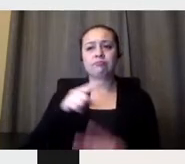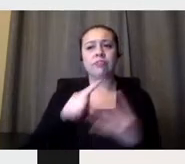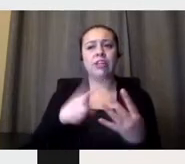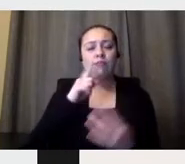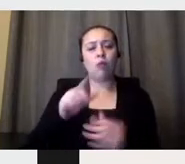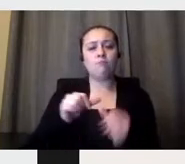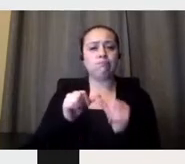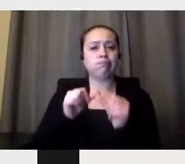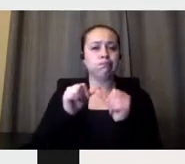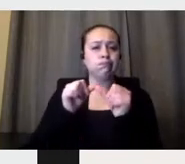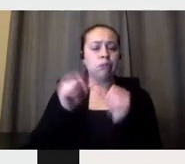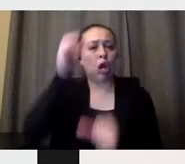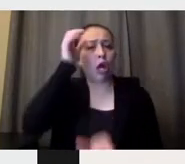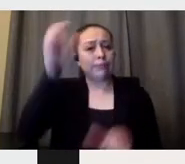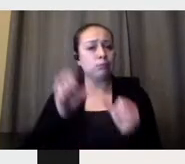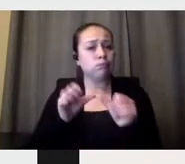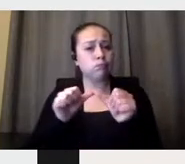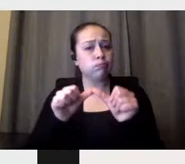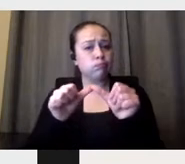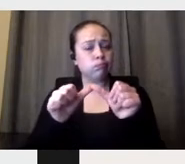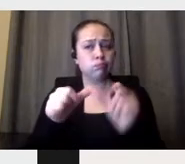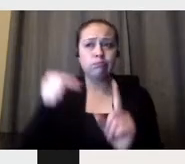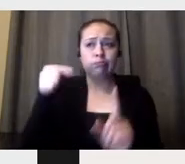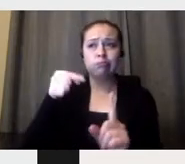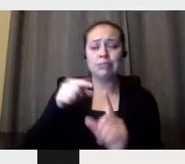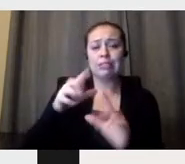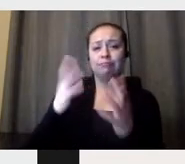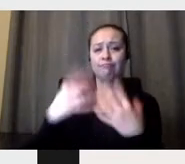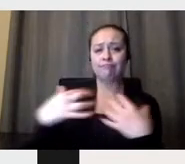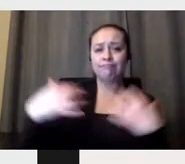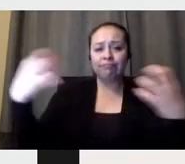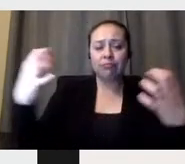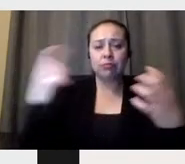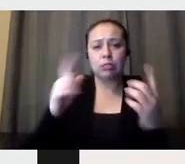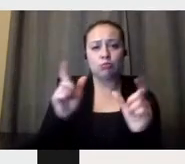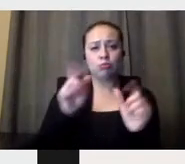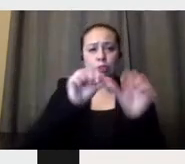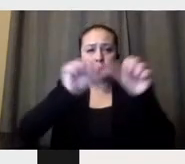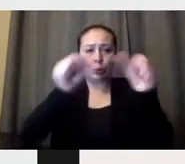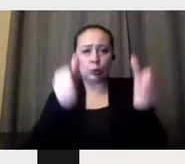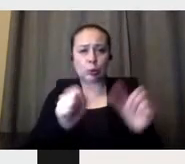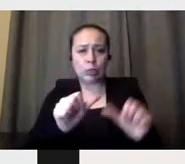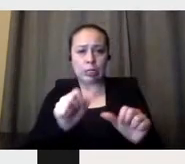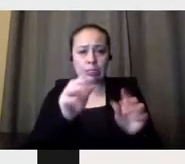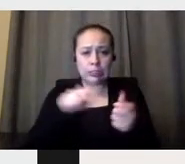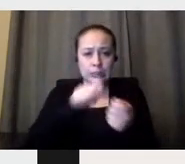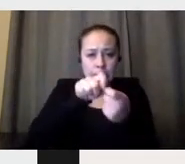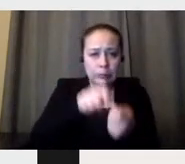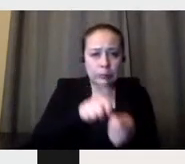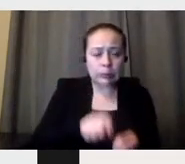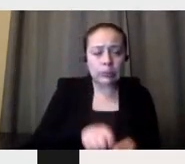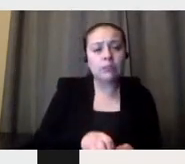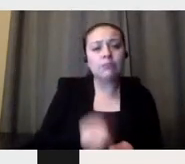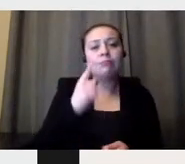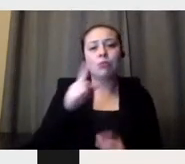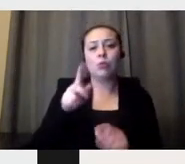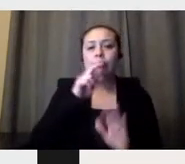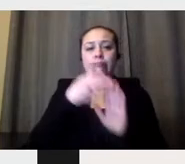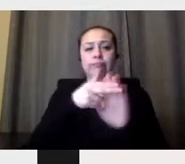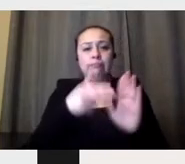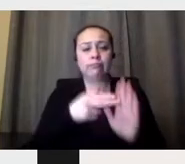The stadium logo was drawn from the shape given to its construction, where a central building is embraced by the